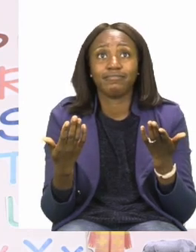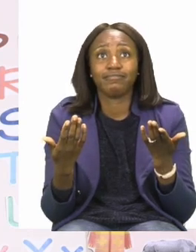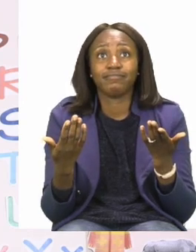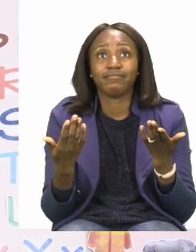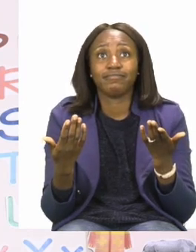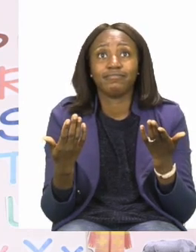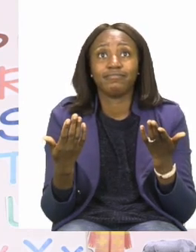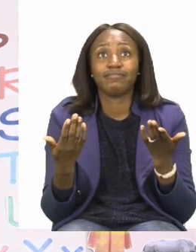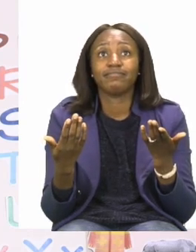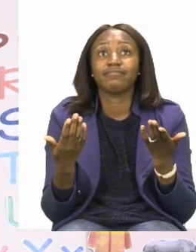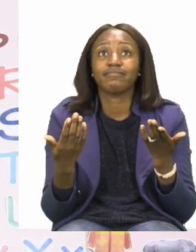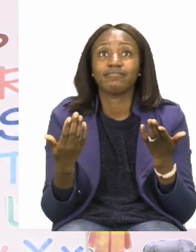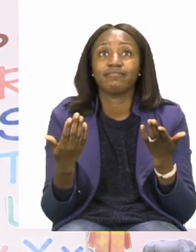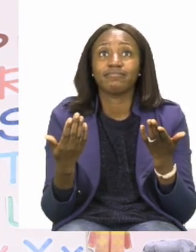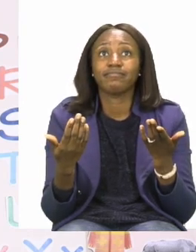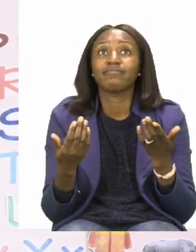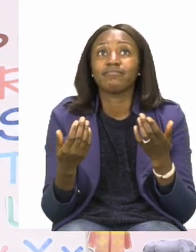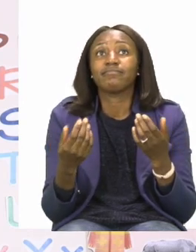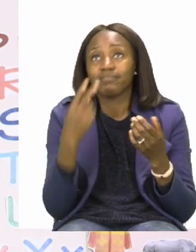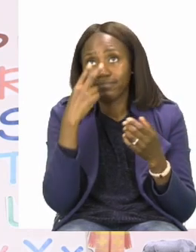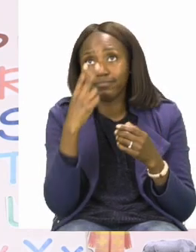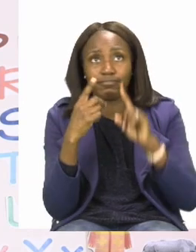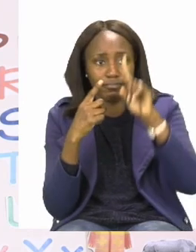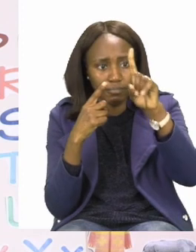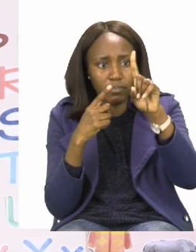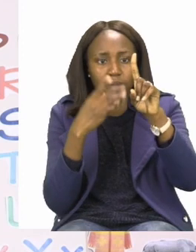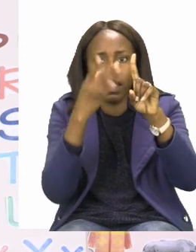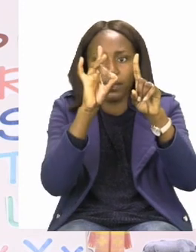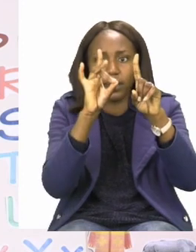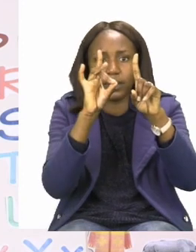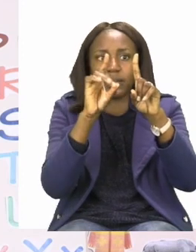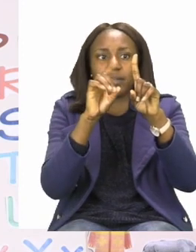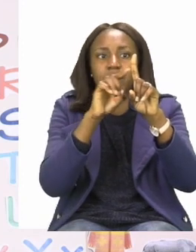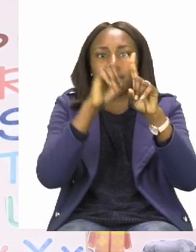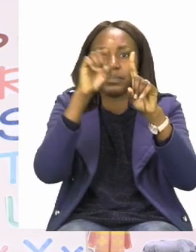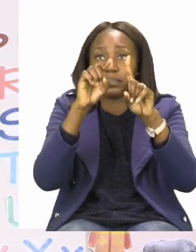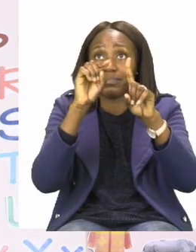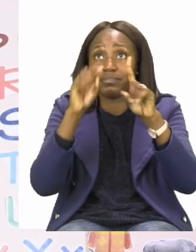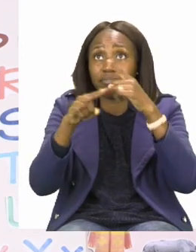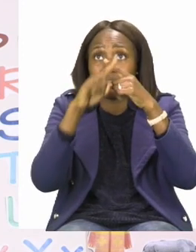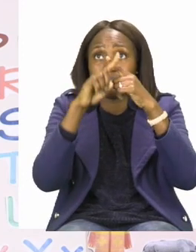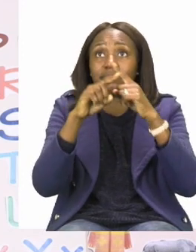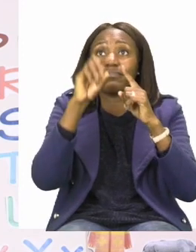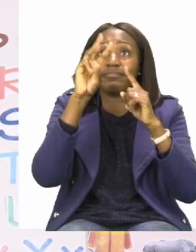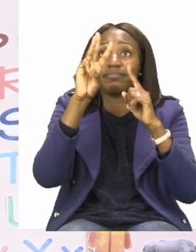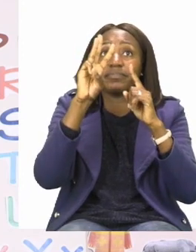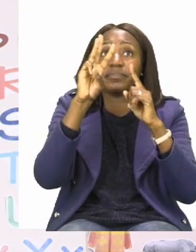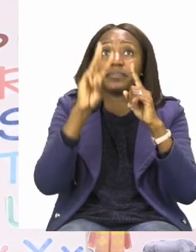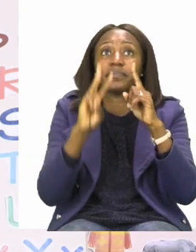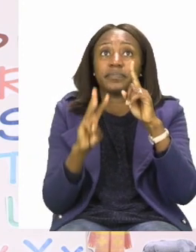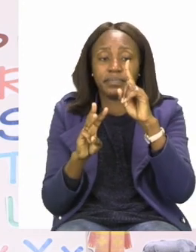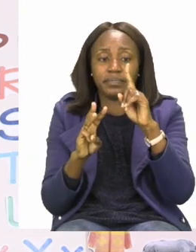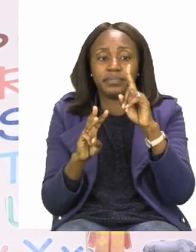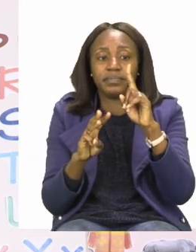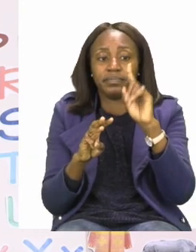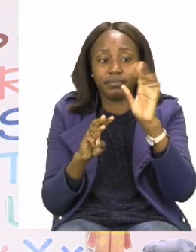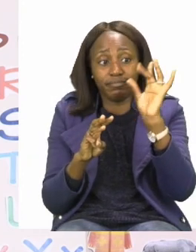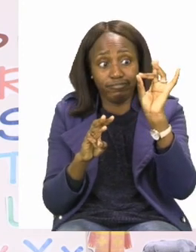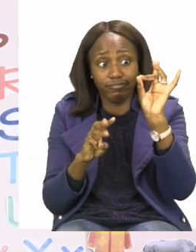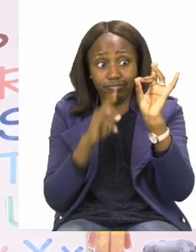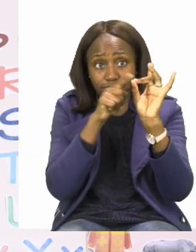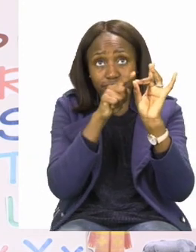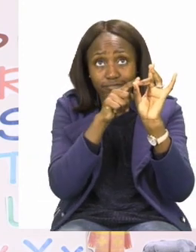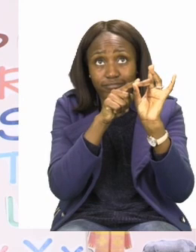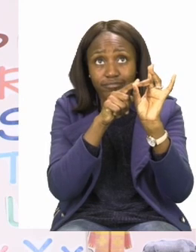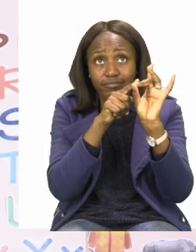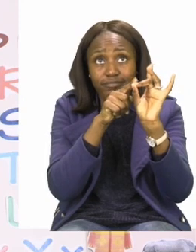what I said, let's start on the bigger number and then we are going to add 3. So, 8 is up here. I want you to also go to